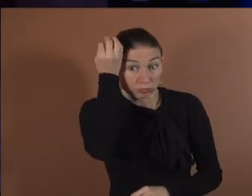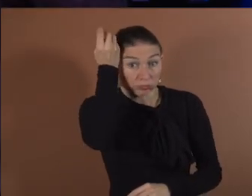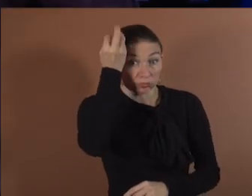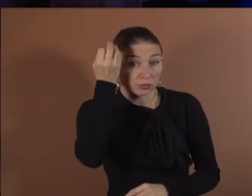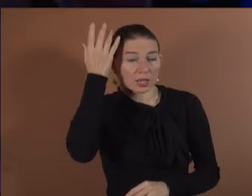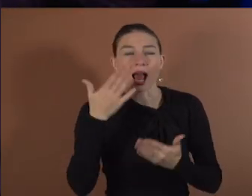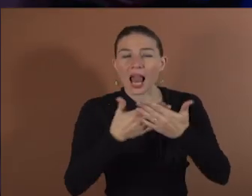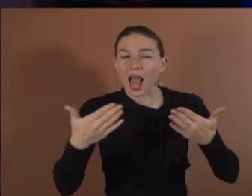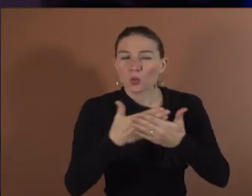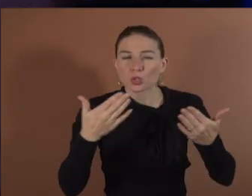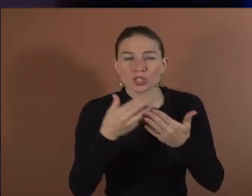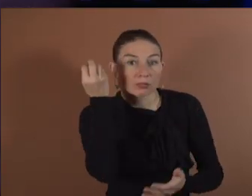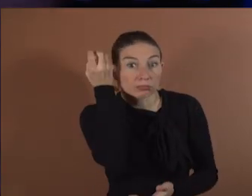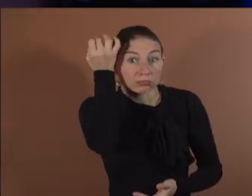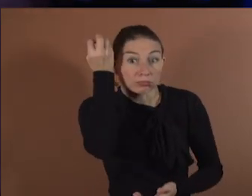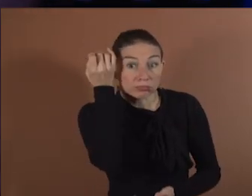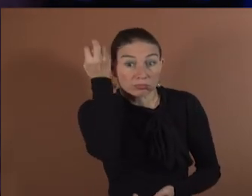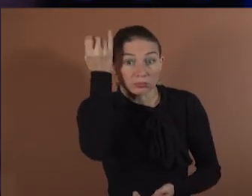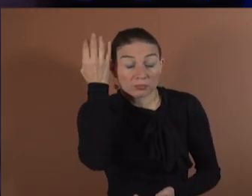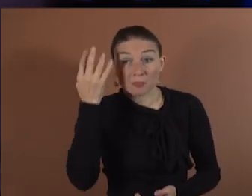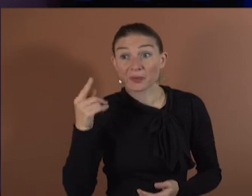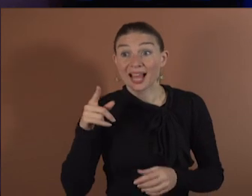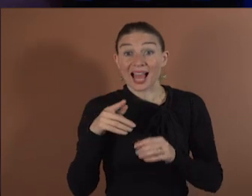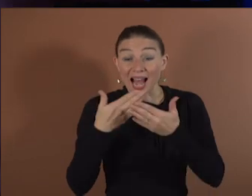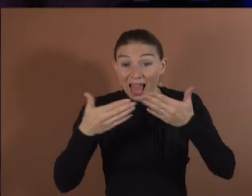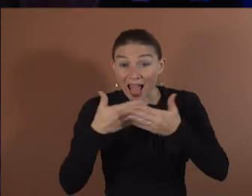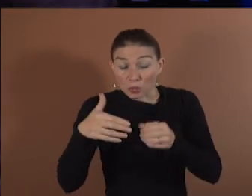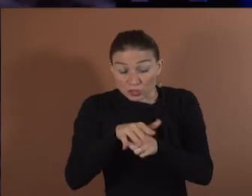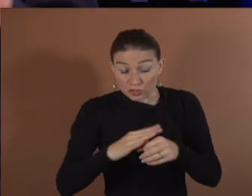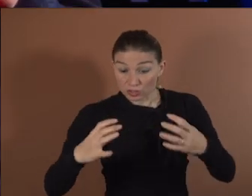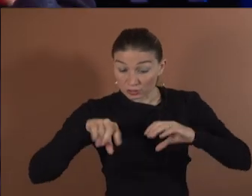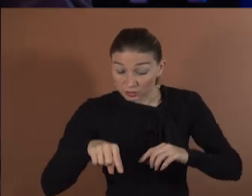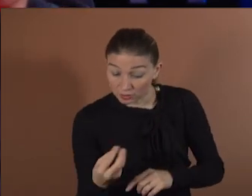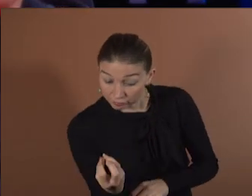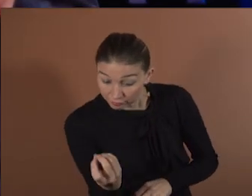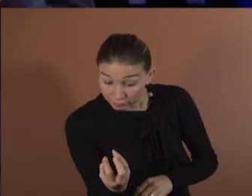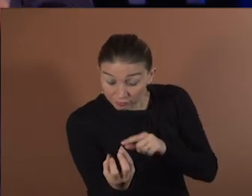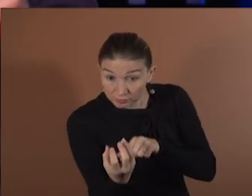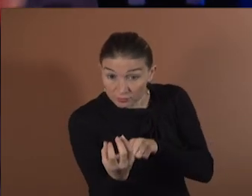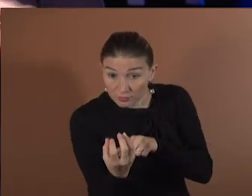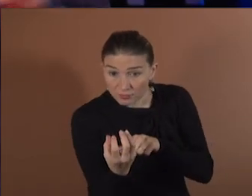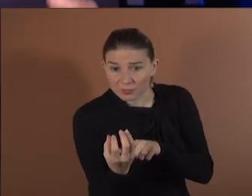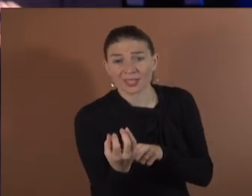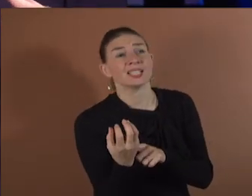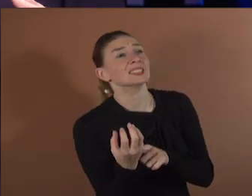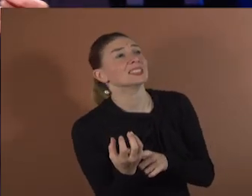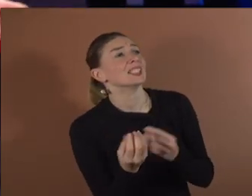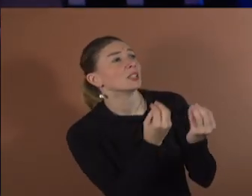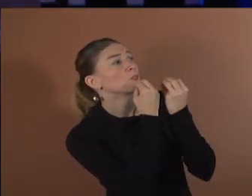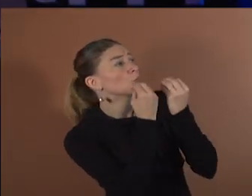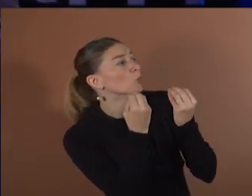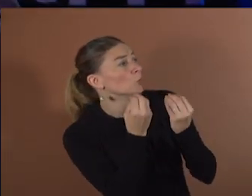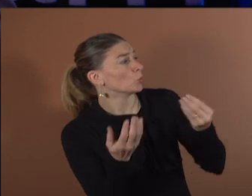And the blood vessels surrounding my language areas respond to this begging for food of the neurons